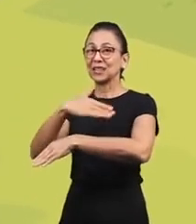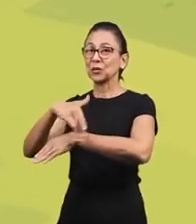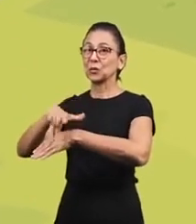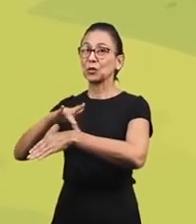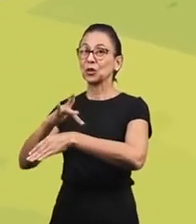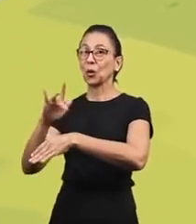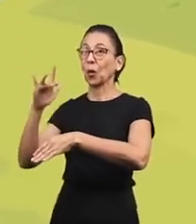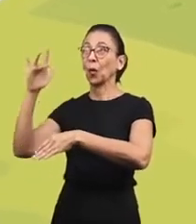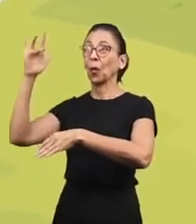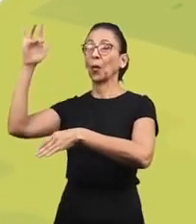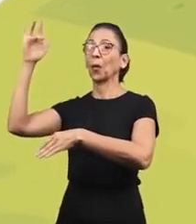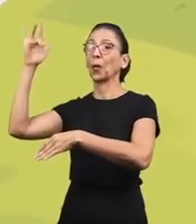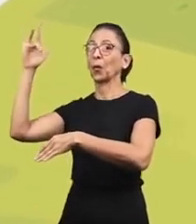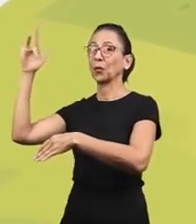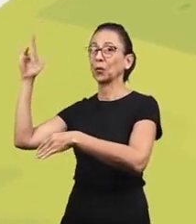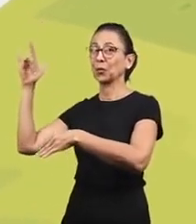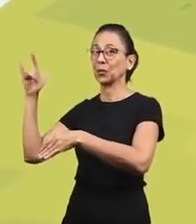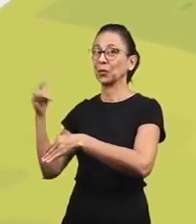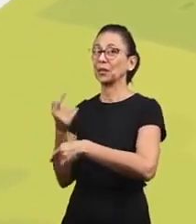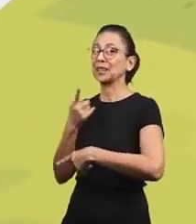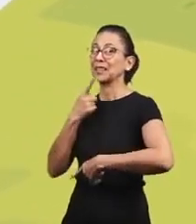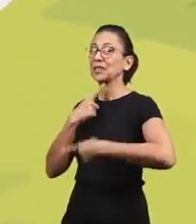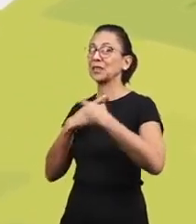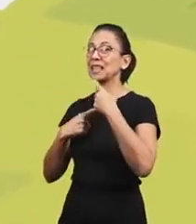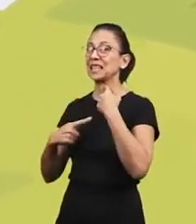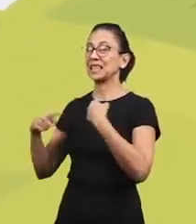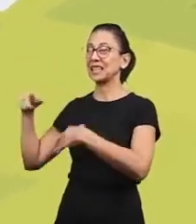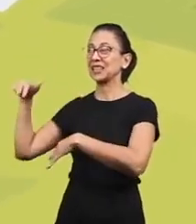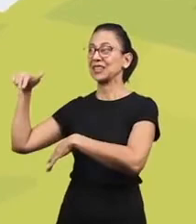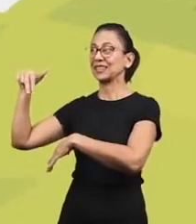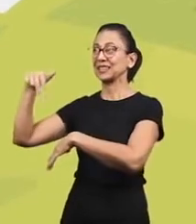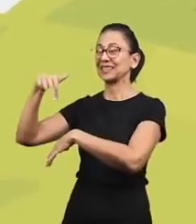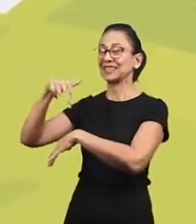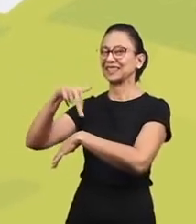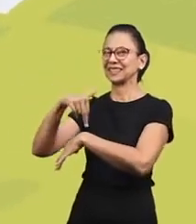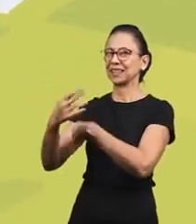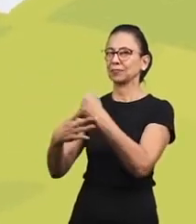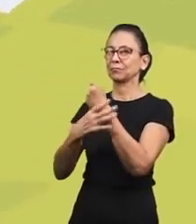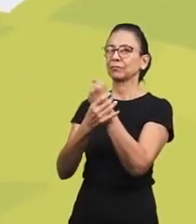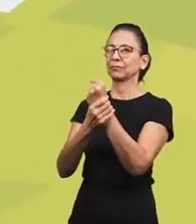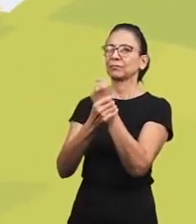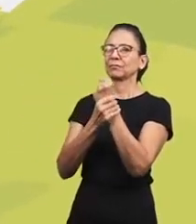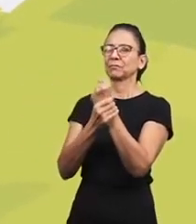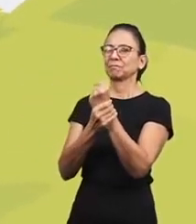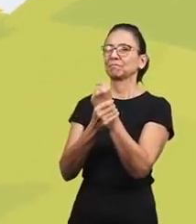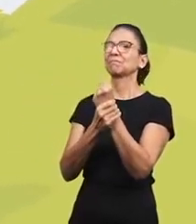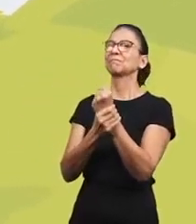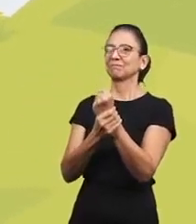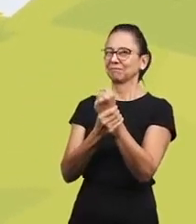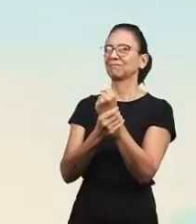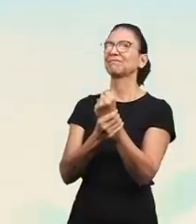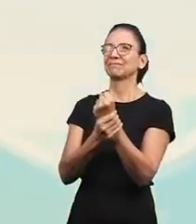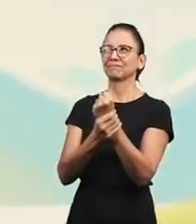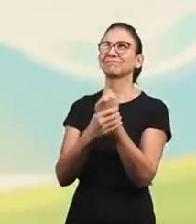want to walk in your light oh Lord because only then am I safe